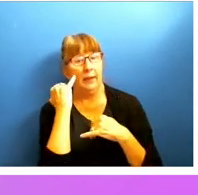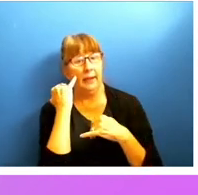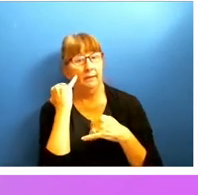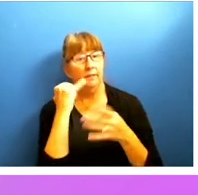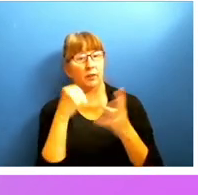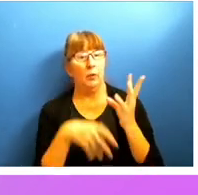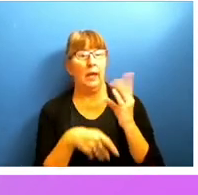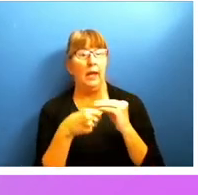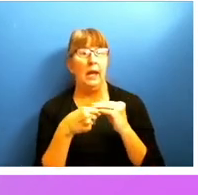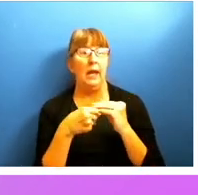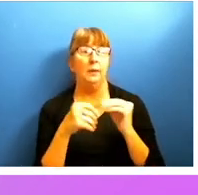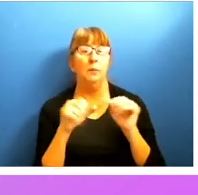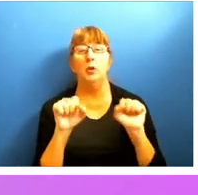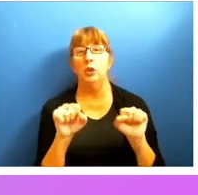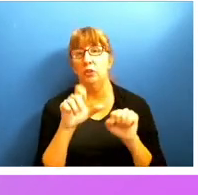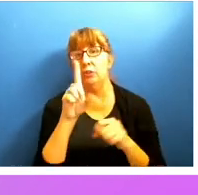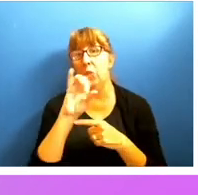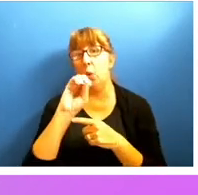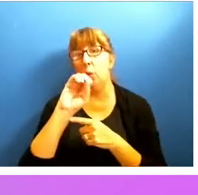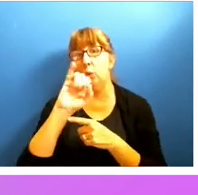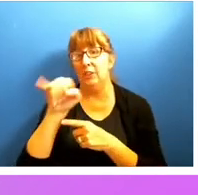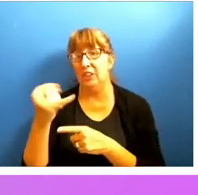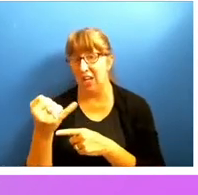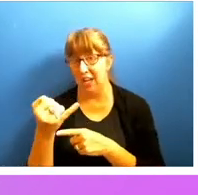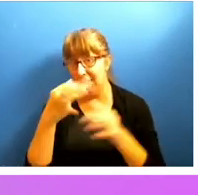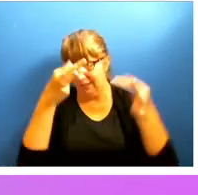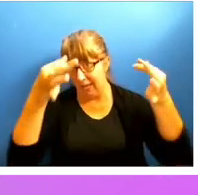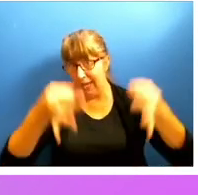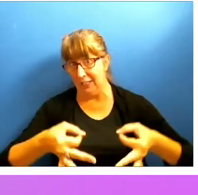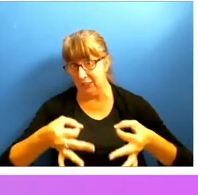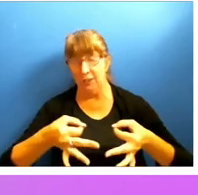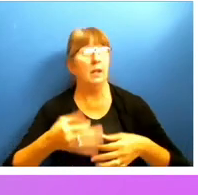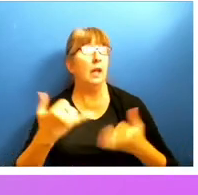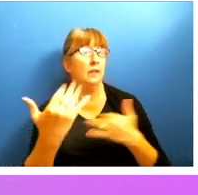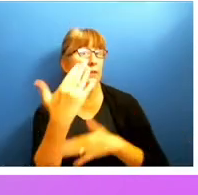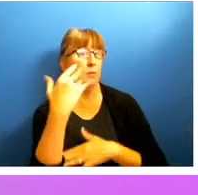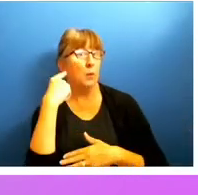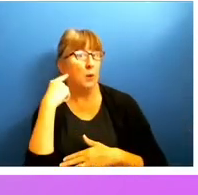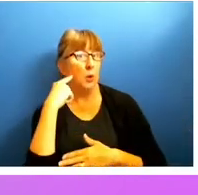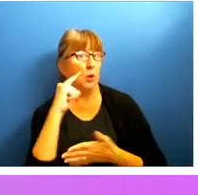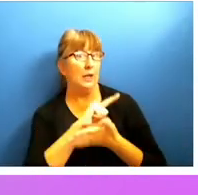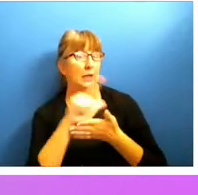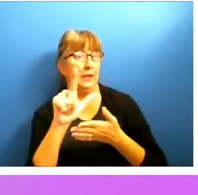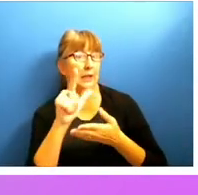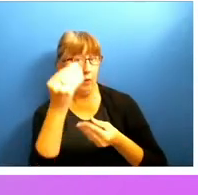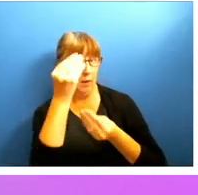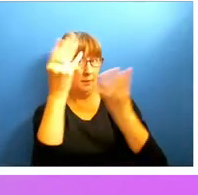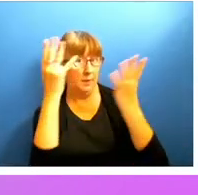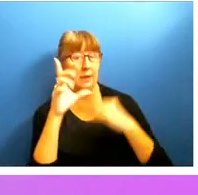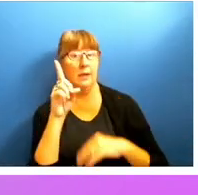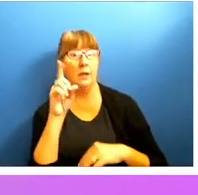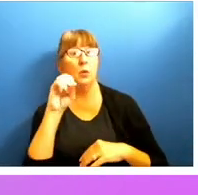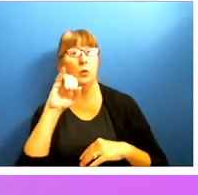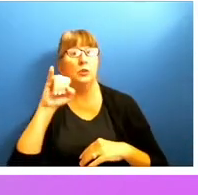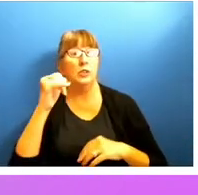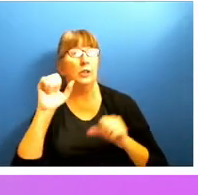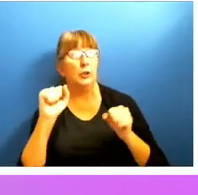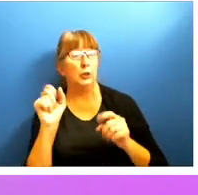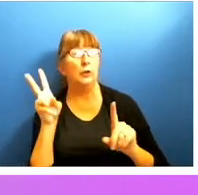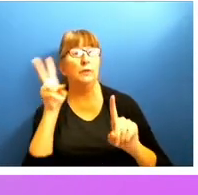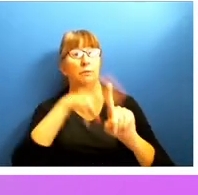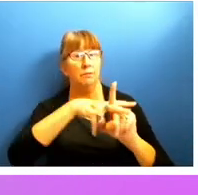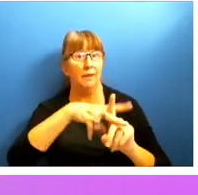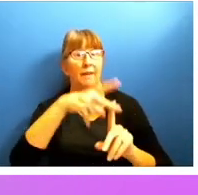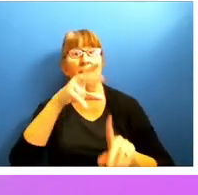be potential DOJ action. And we heard this morning again in the legal update that the DOJ could, you know, levy a fine up to